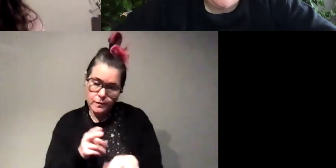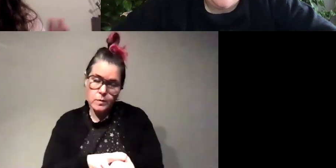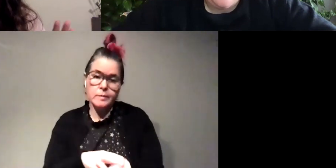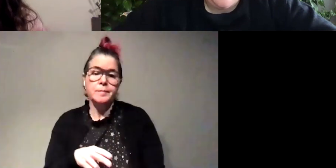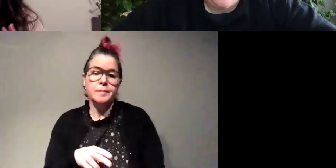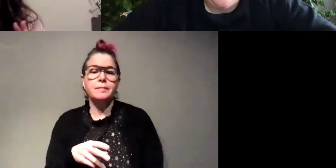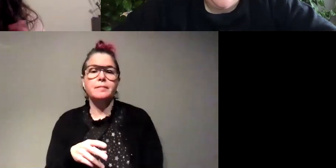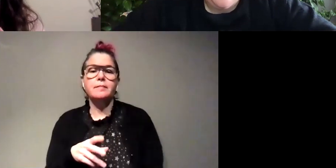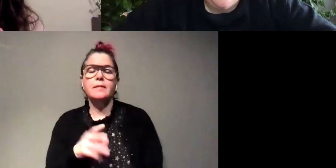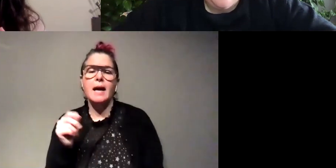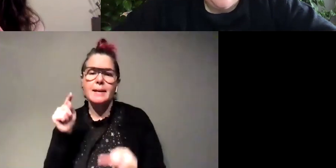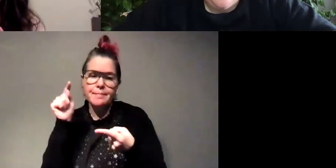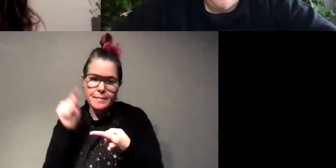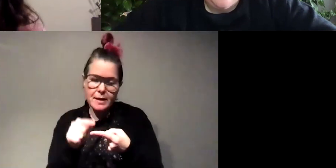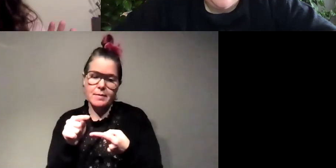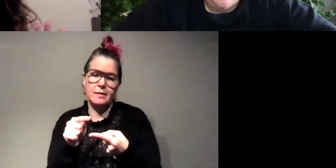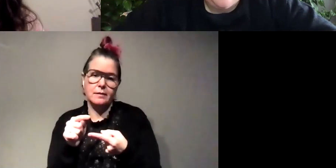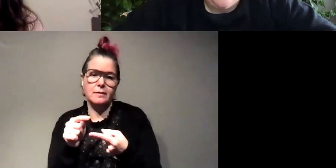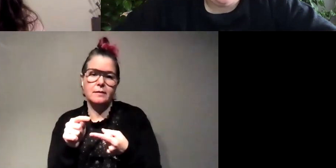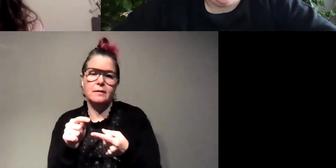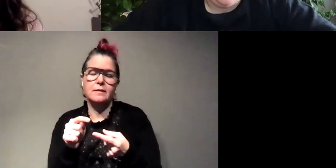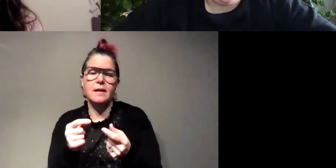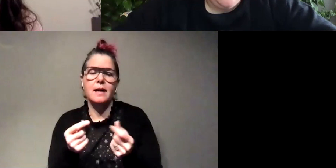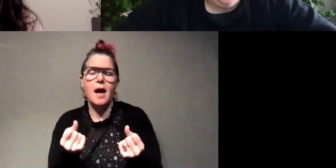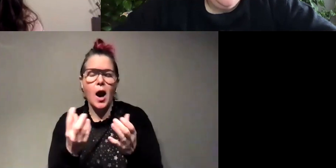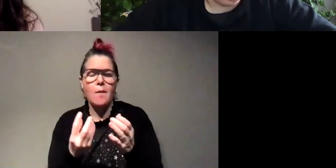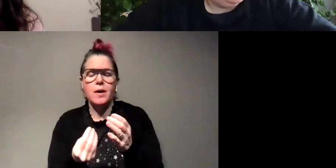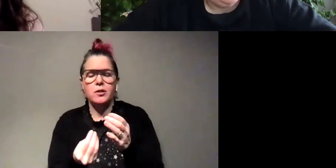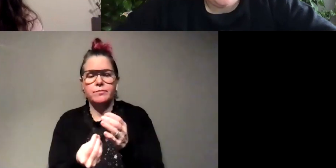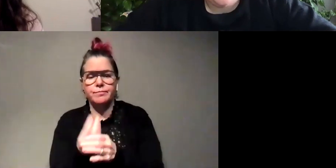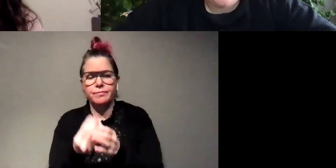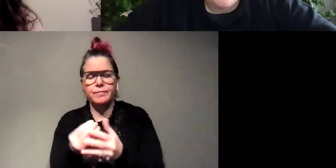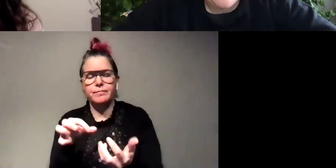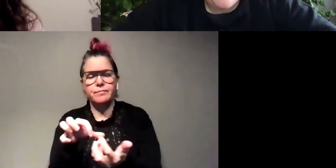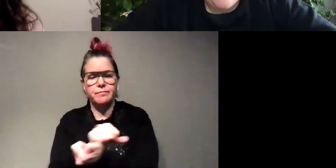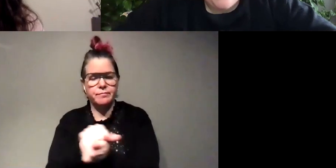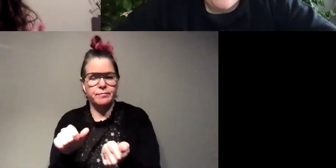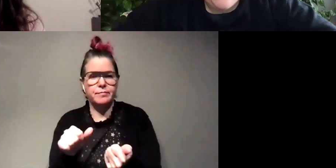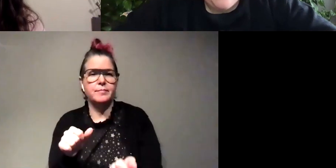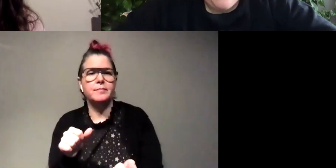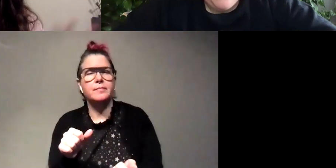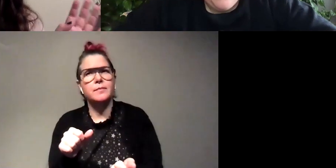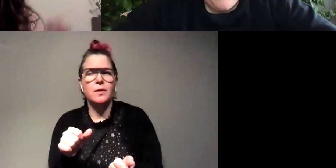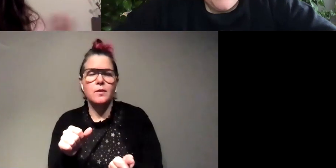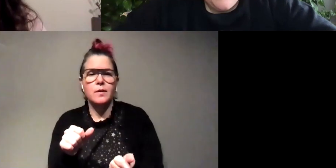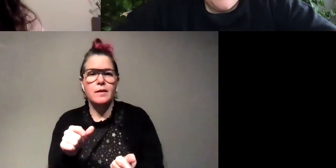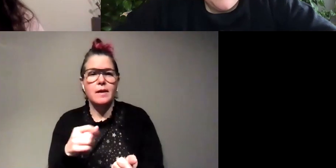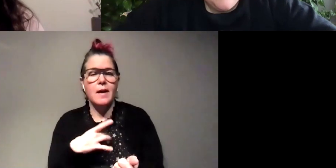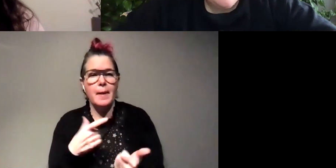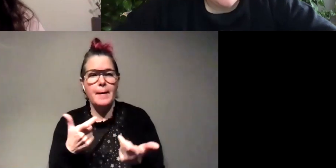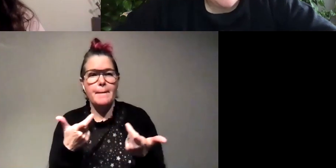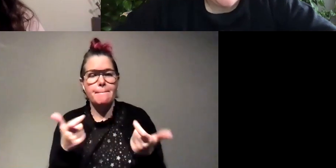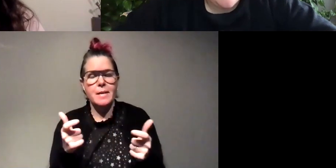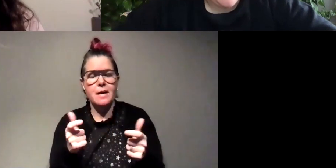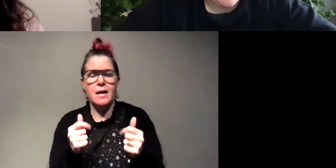minimize the amount of like vegetation destruction so um yeah they like the big overgrown